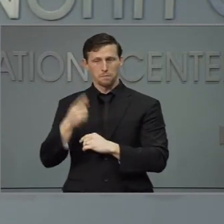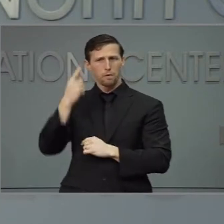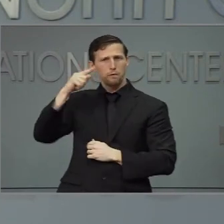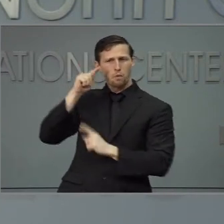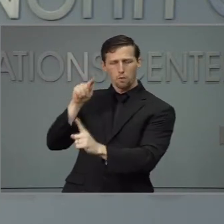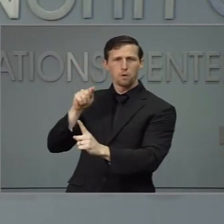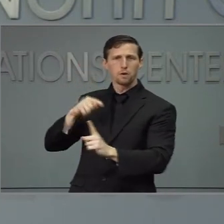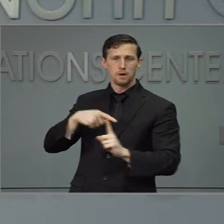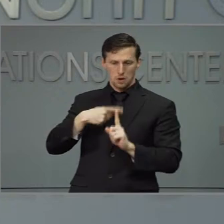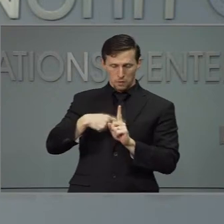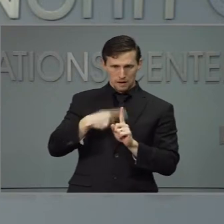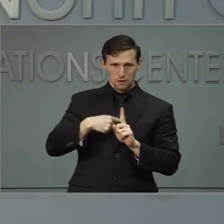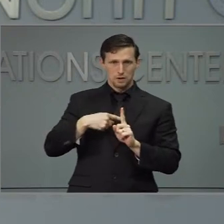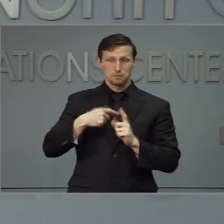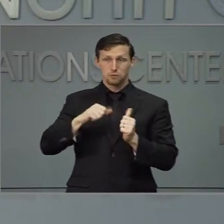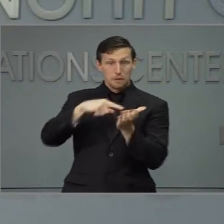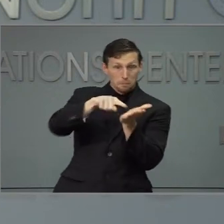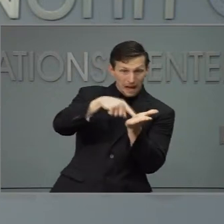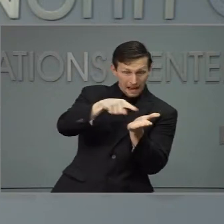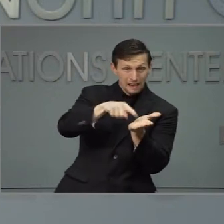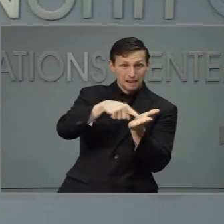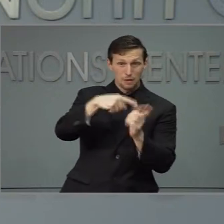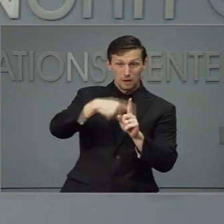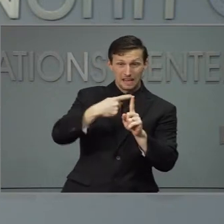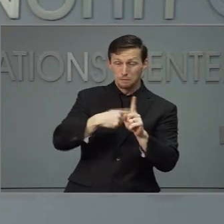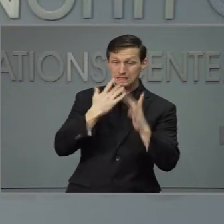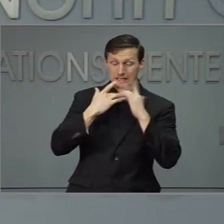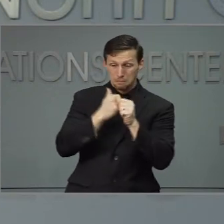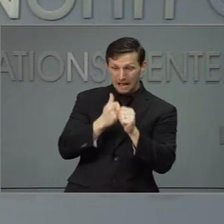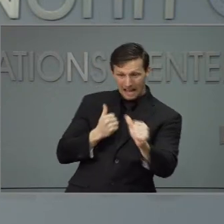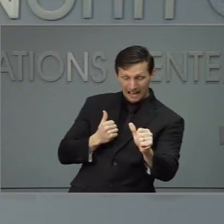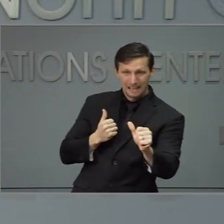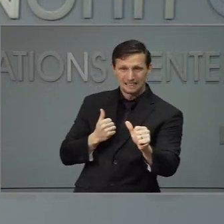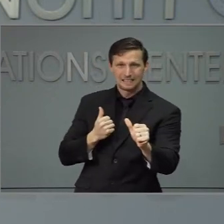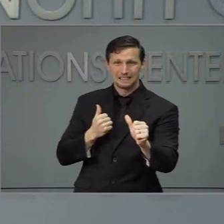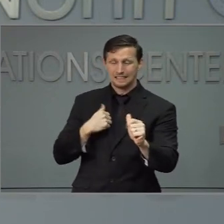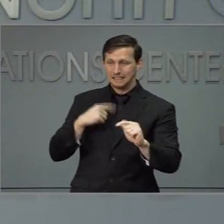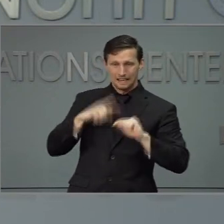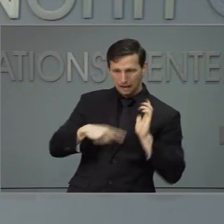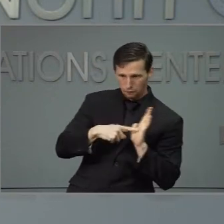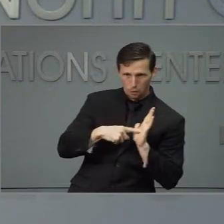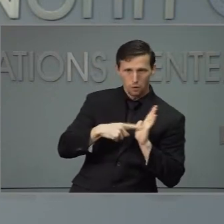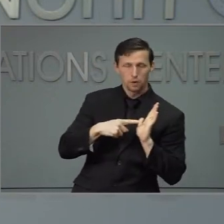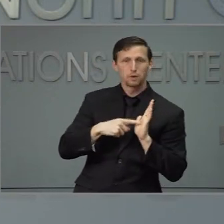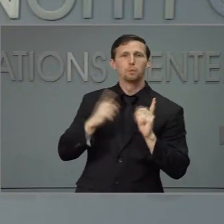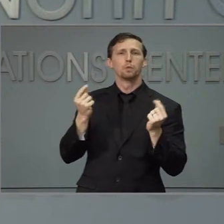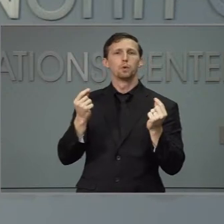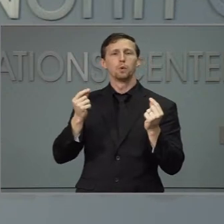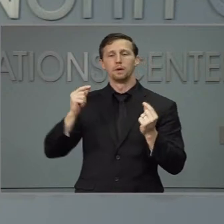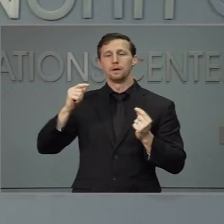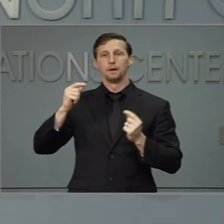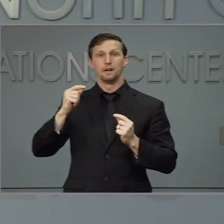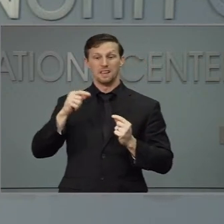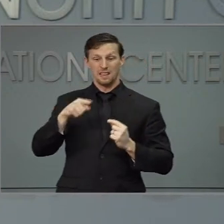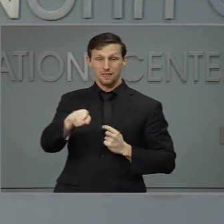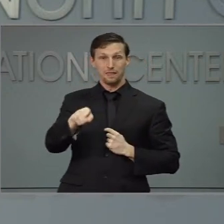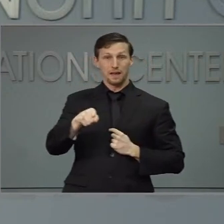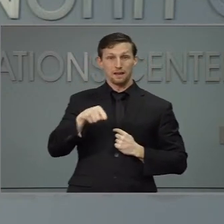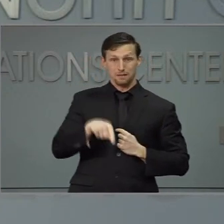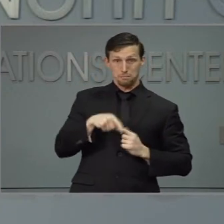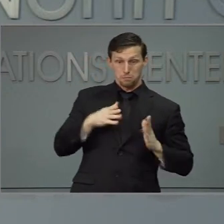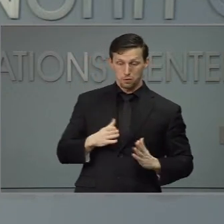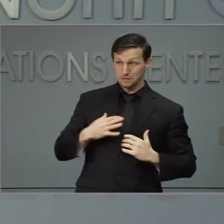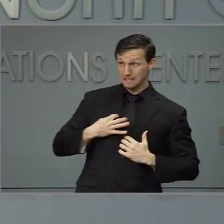landlords who depend on income. This program provides payments directly to landlords and utility